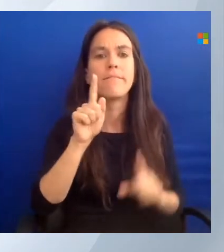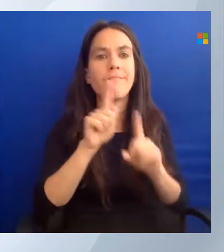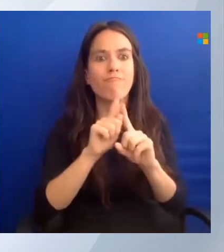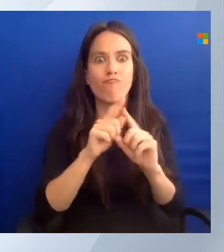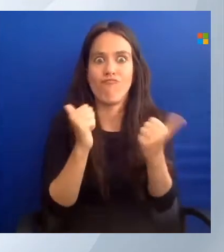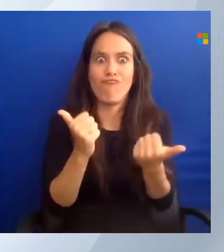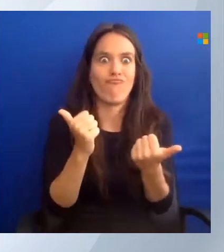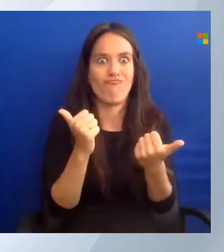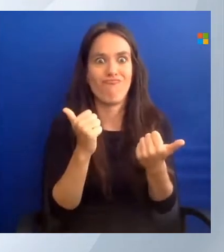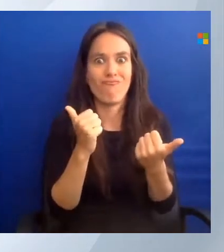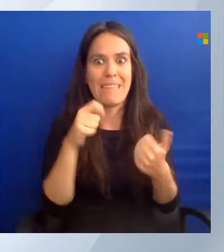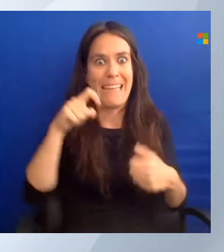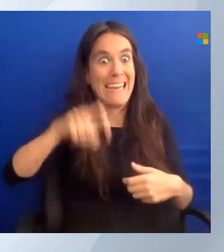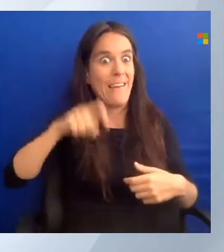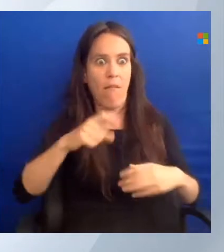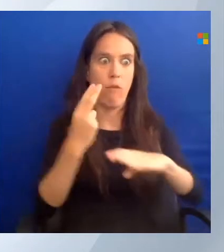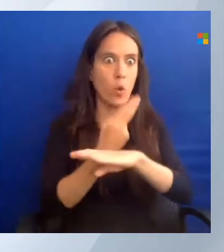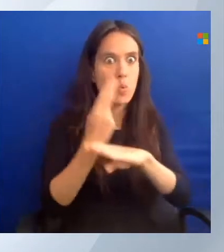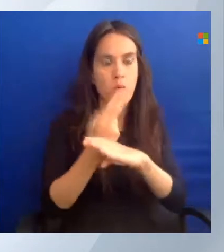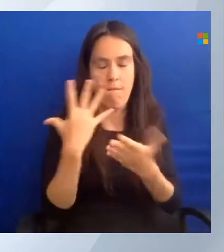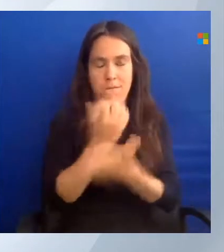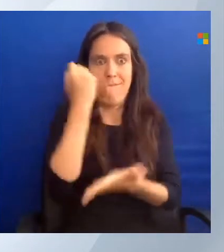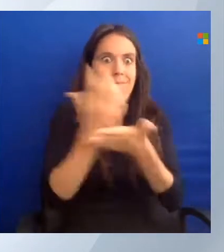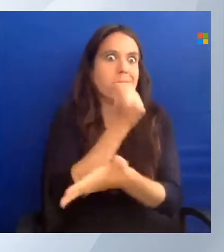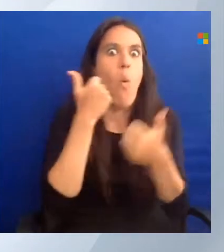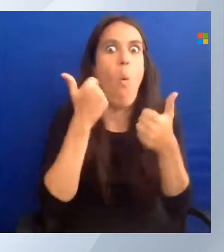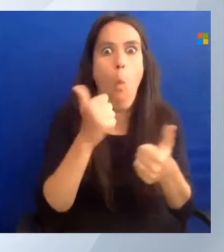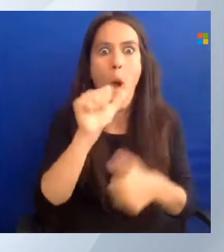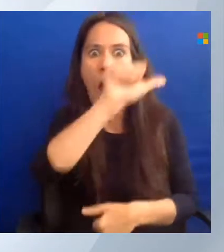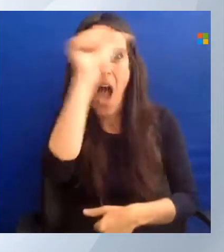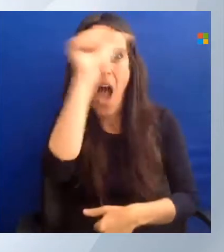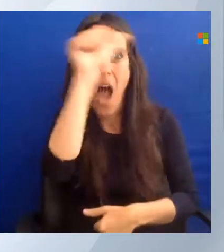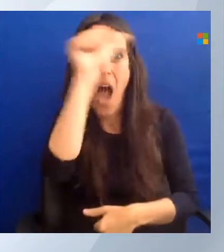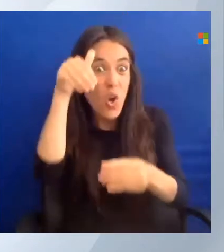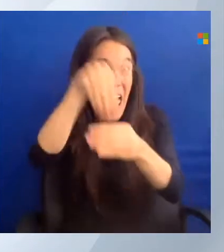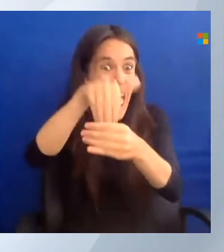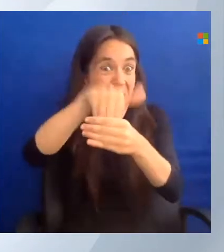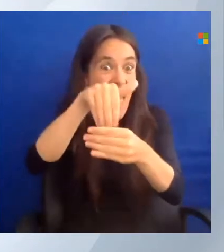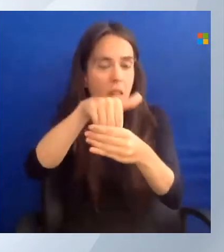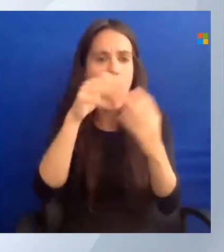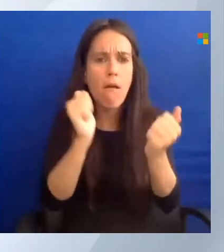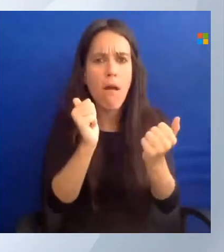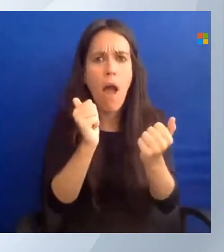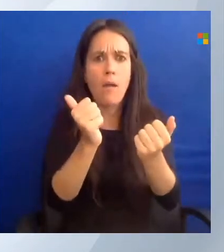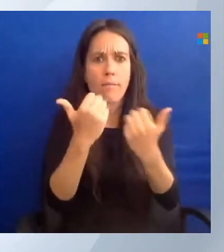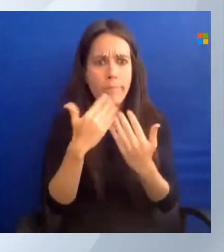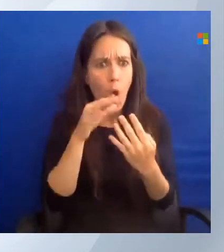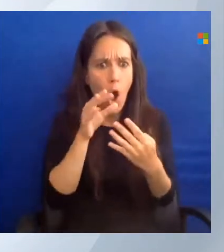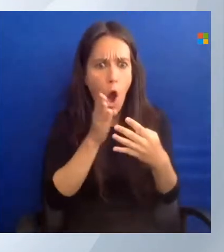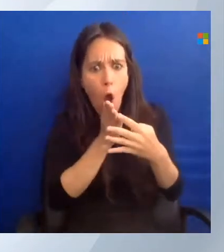a necessary tool within Azure. Because there are a lot of options that you cannot do in the portal.